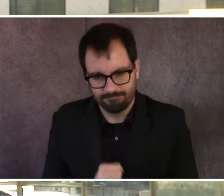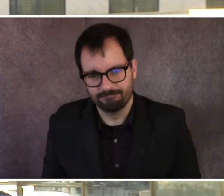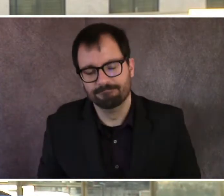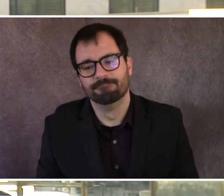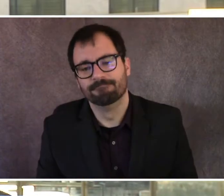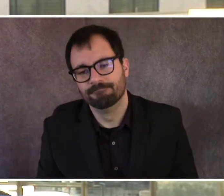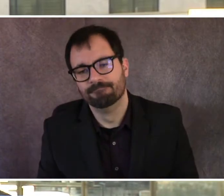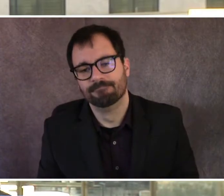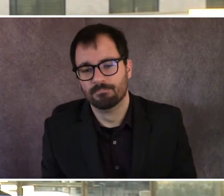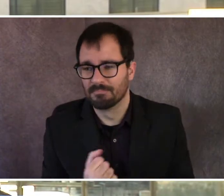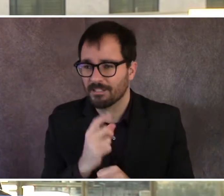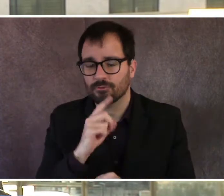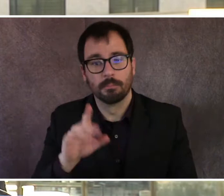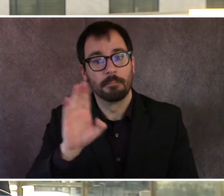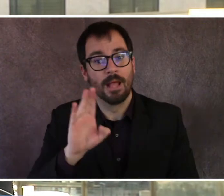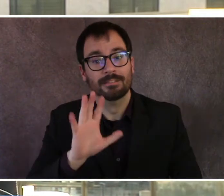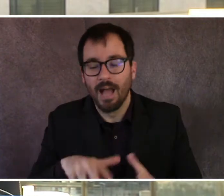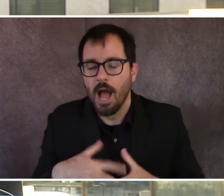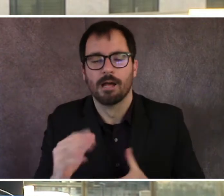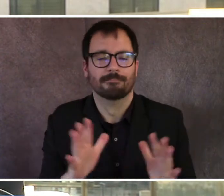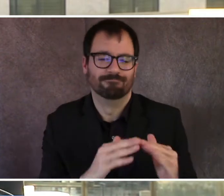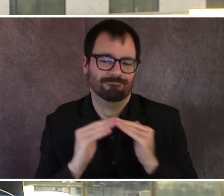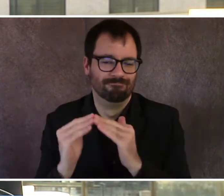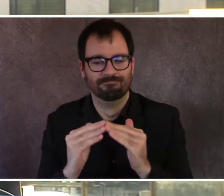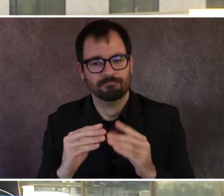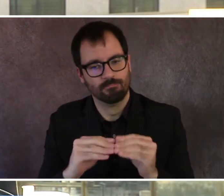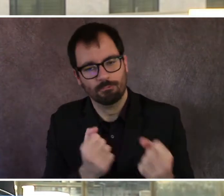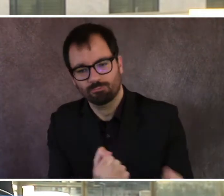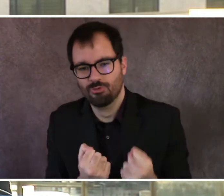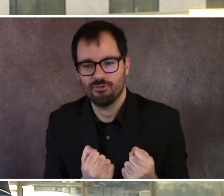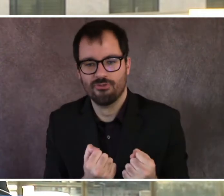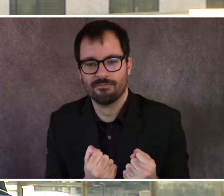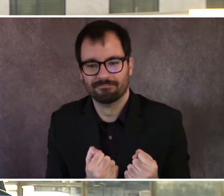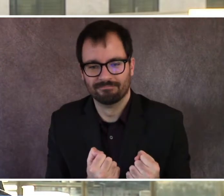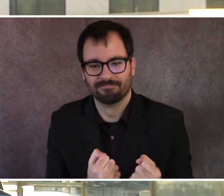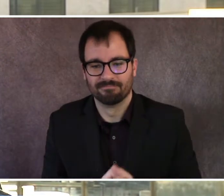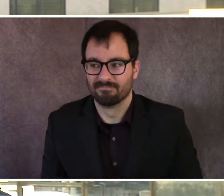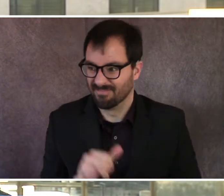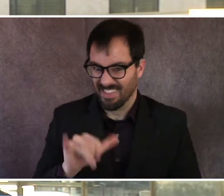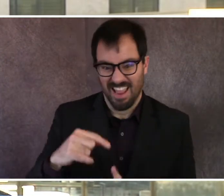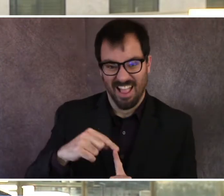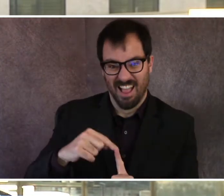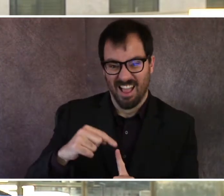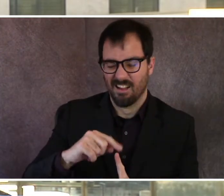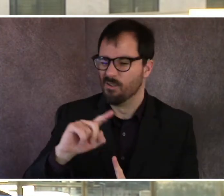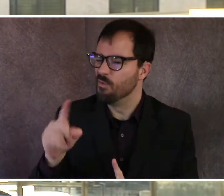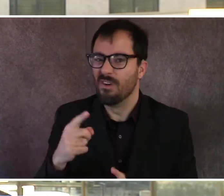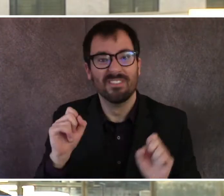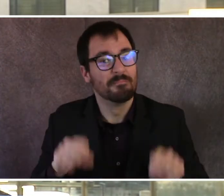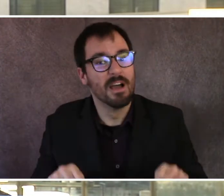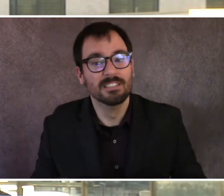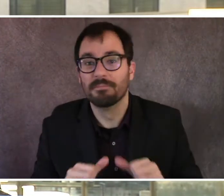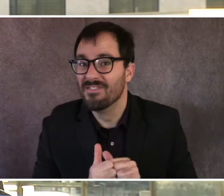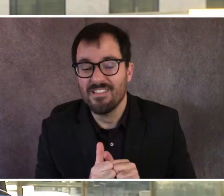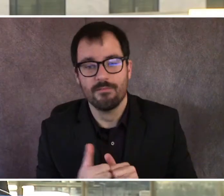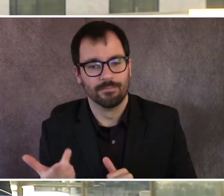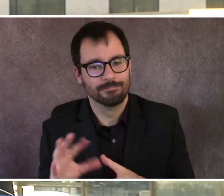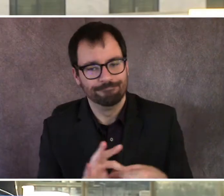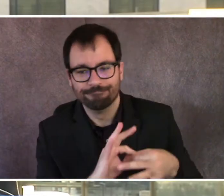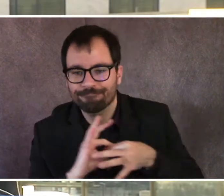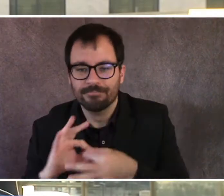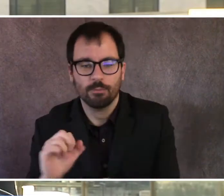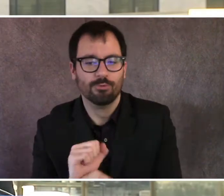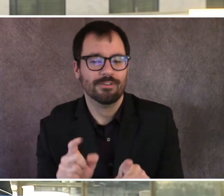to work together as a community. My hope is that we'll be moving in that positive direction as a nation very soon. In the meantime,